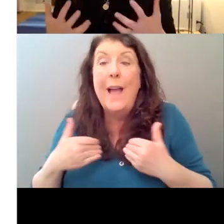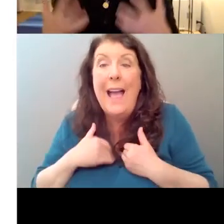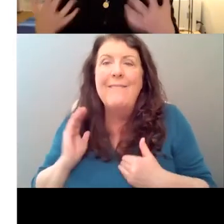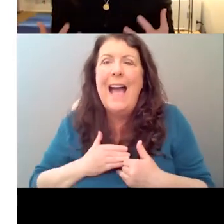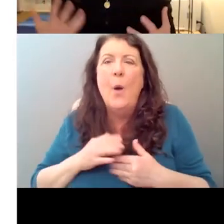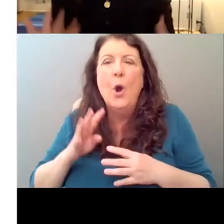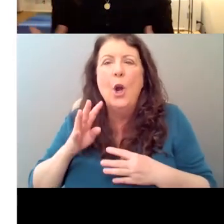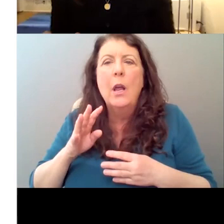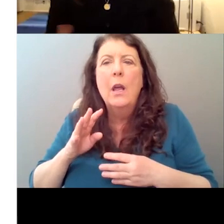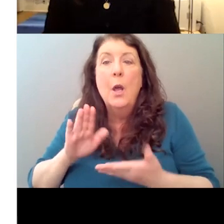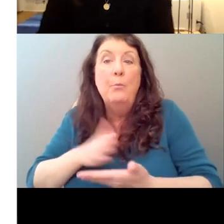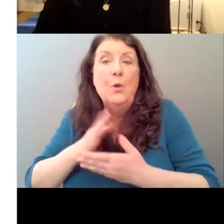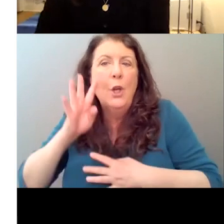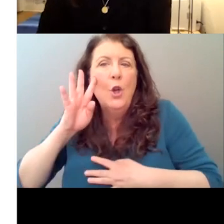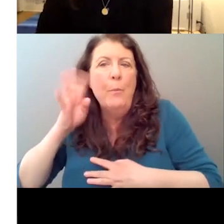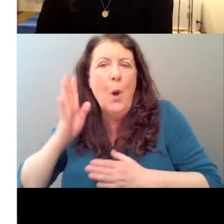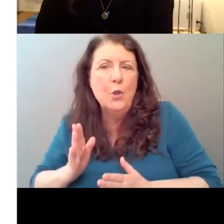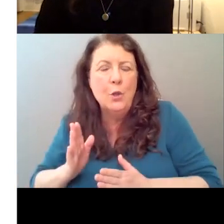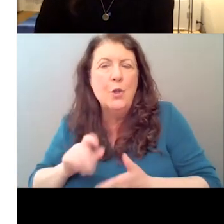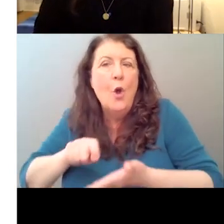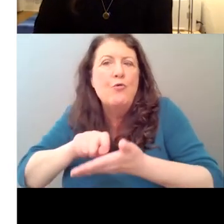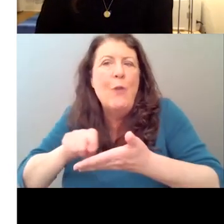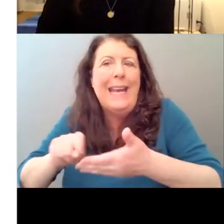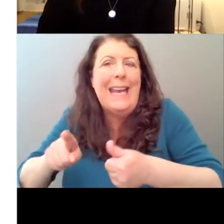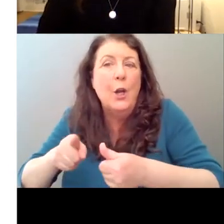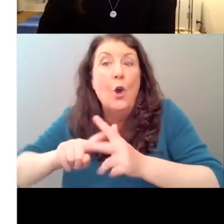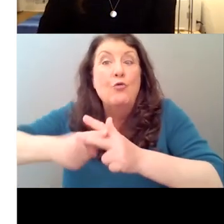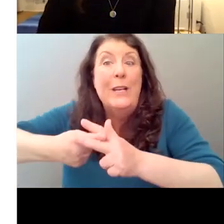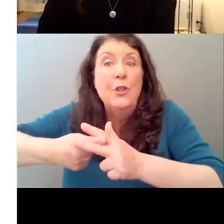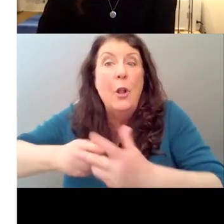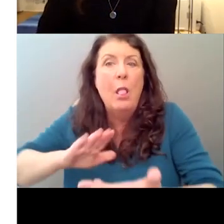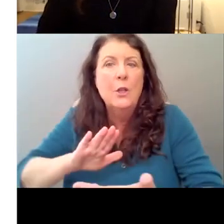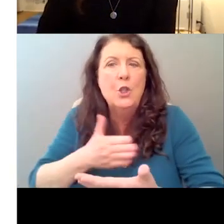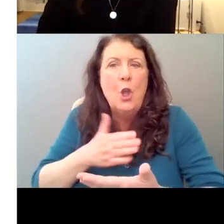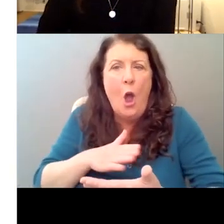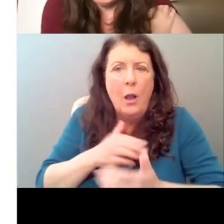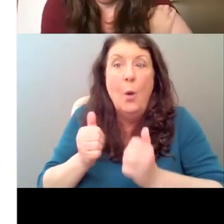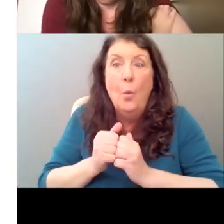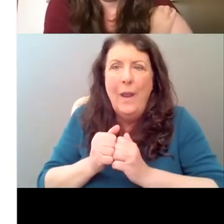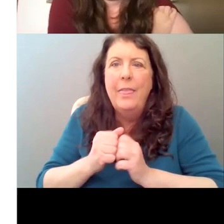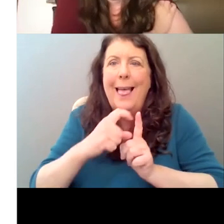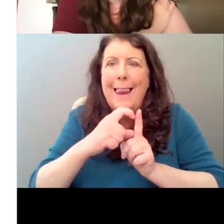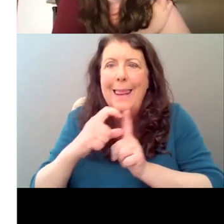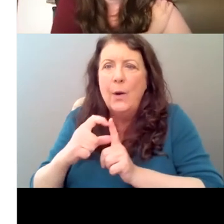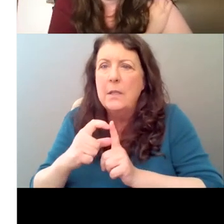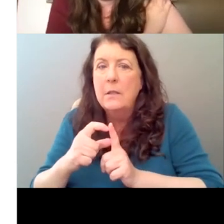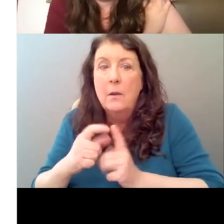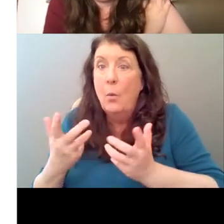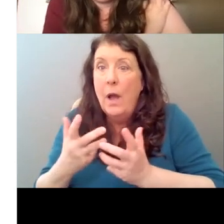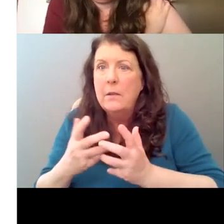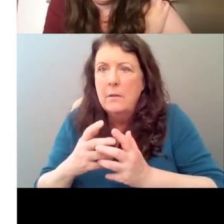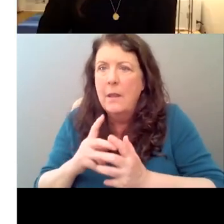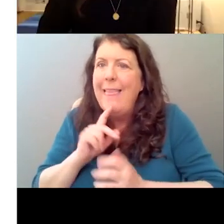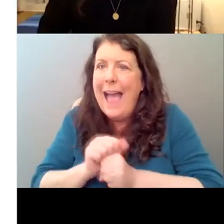write an original song of the, uh, with the lyrics of Split the Lark. Um, and